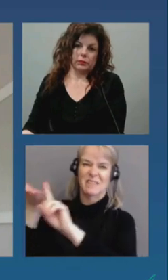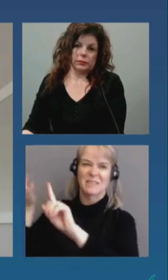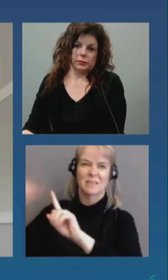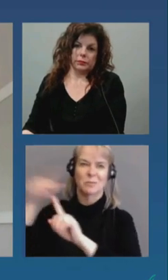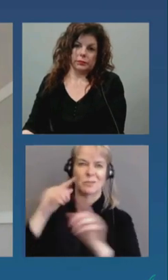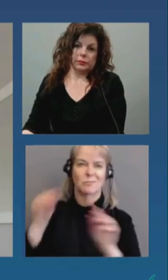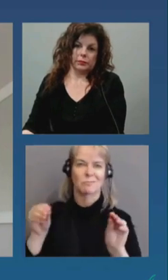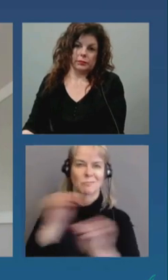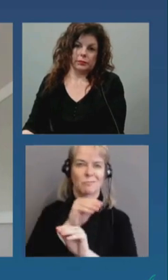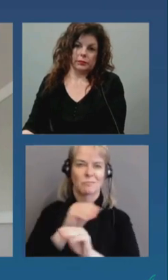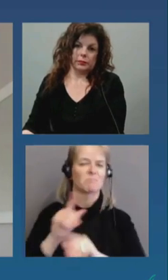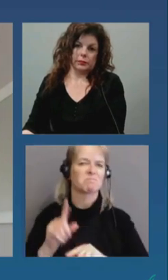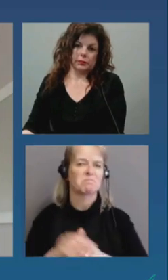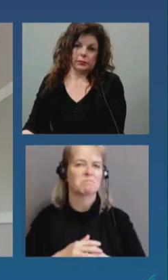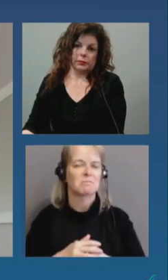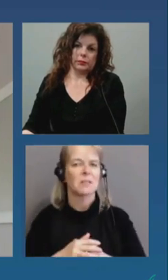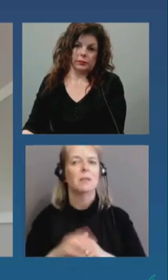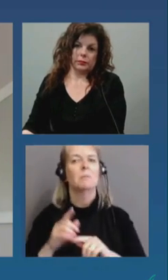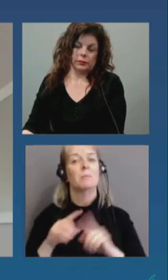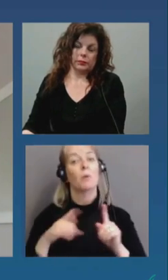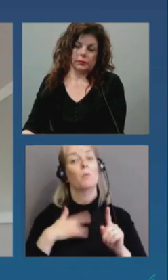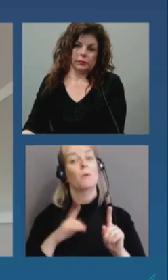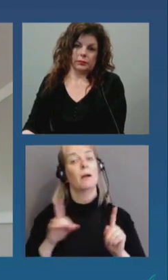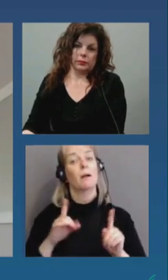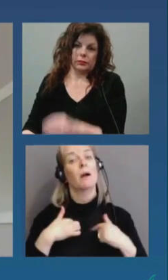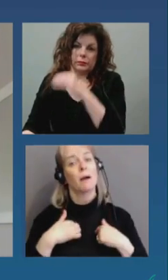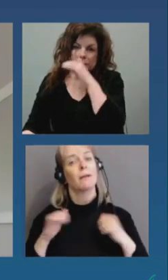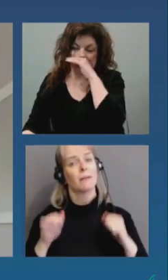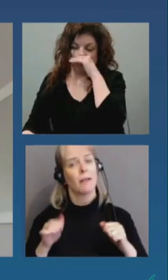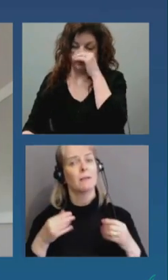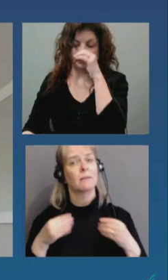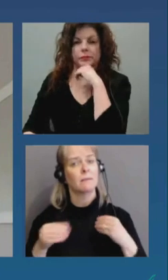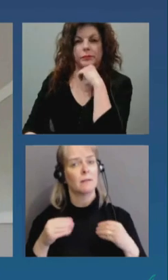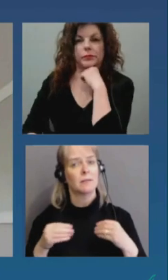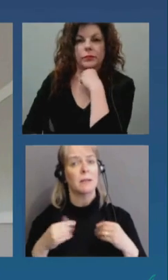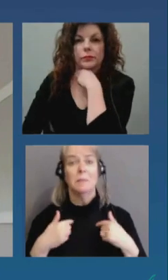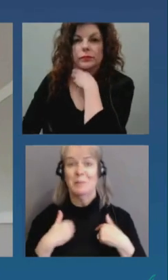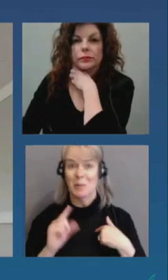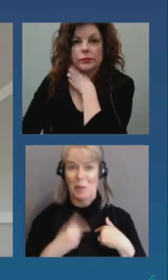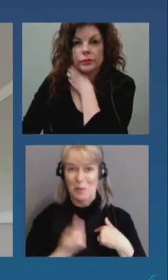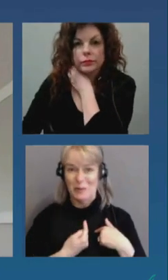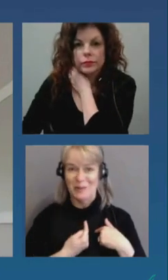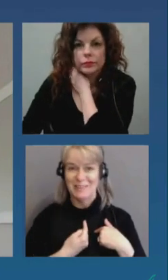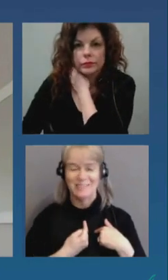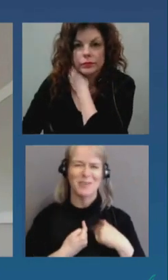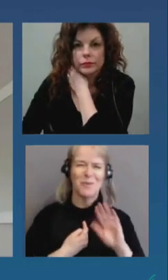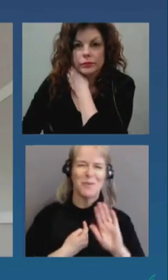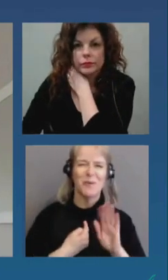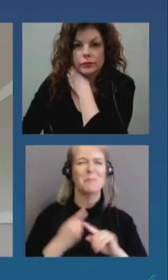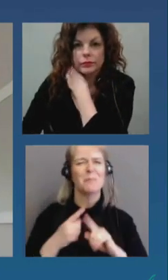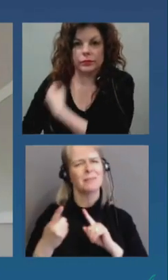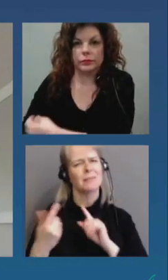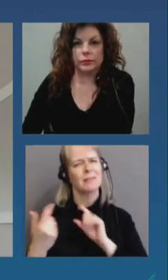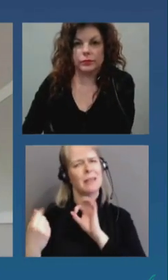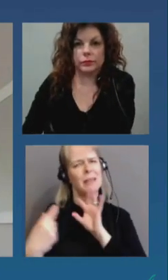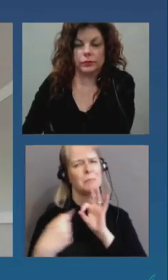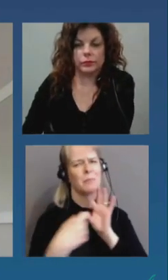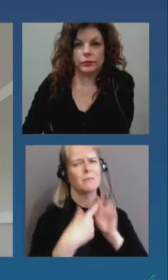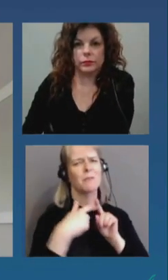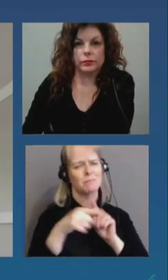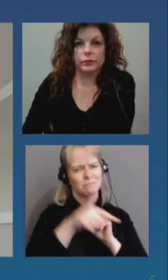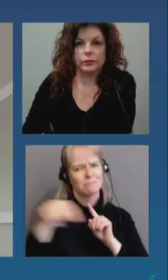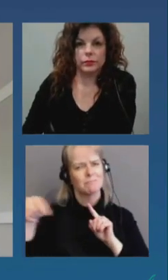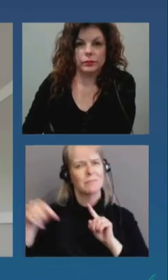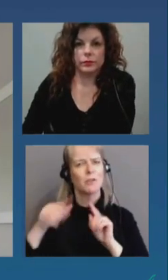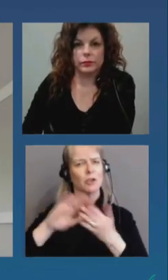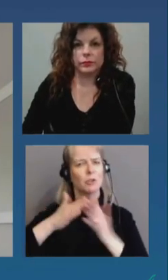i'm working not not just birra etches on her own but but with input from the community affected